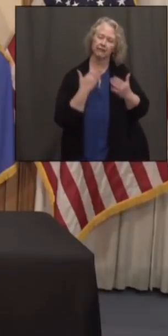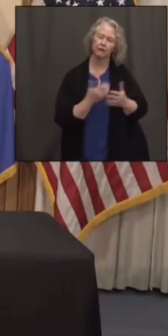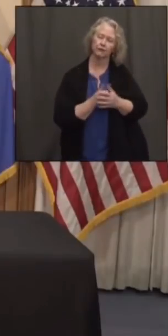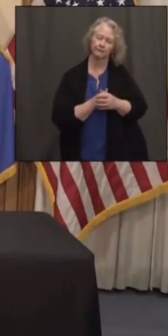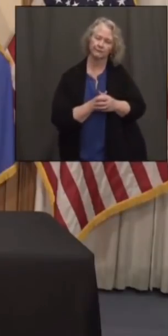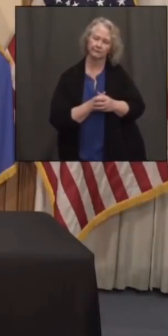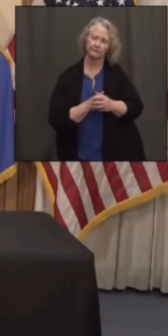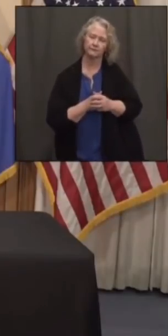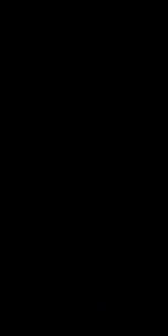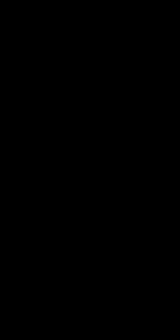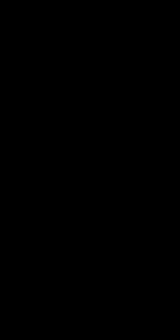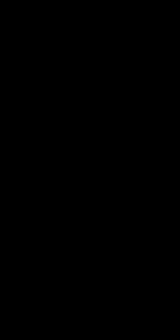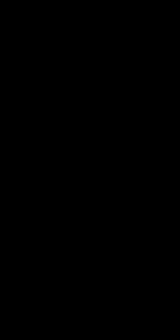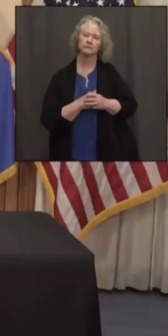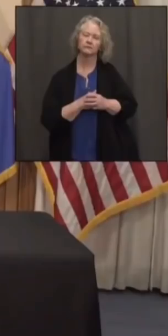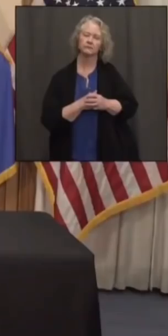much.